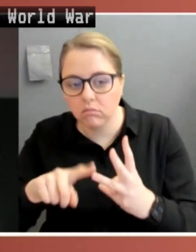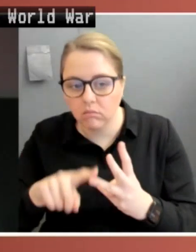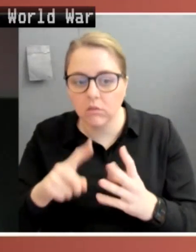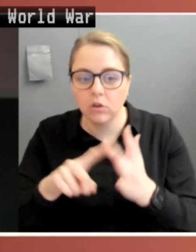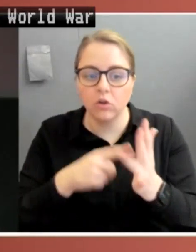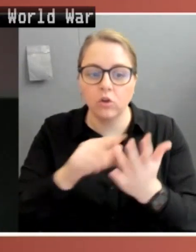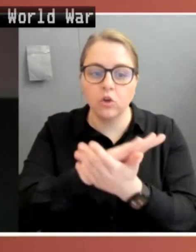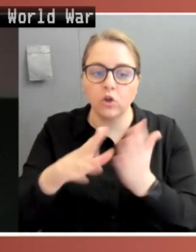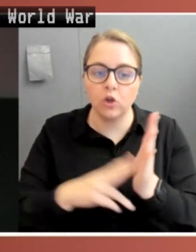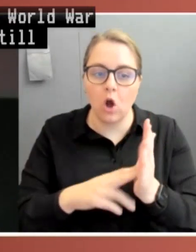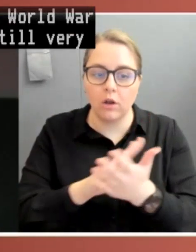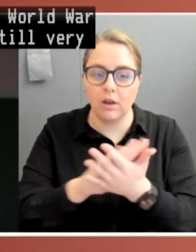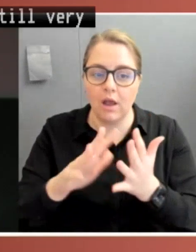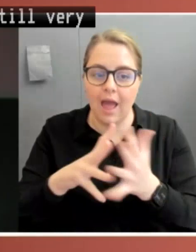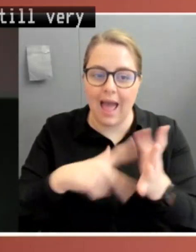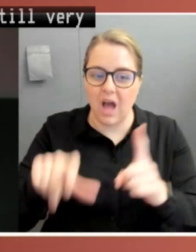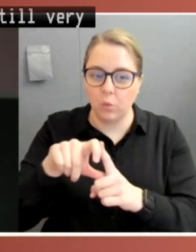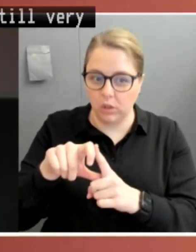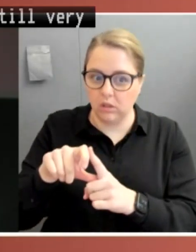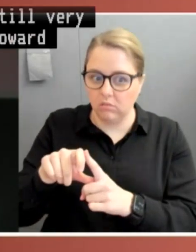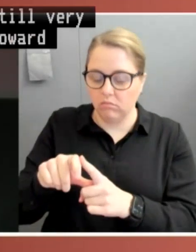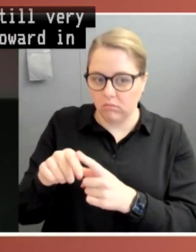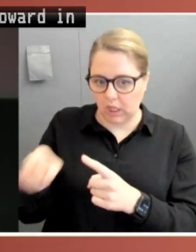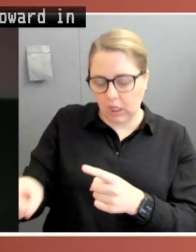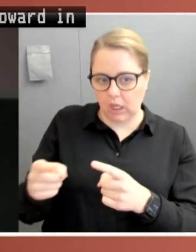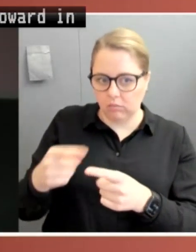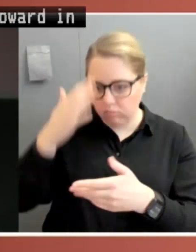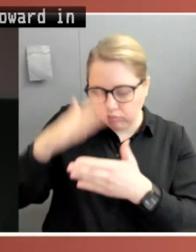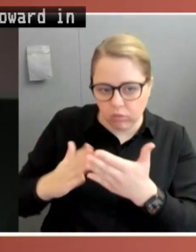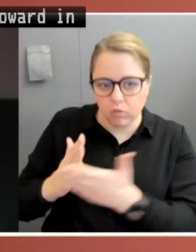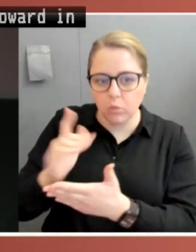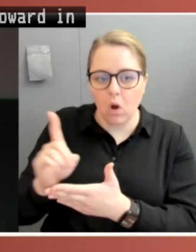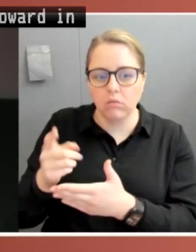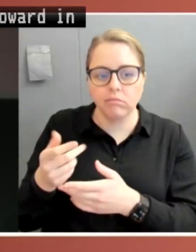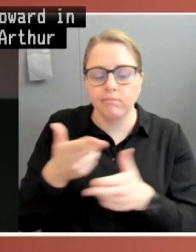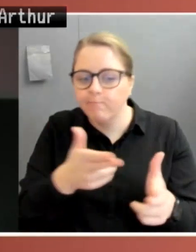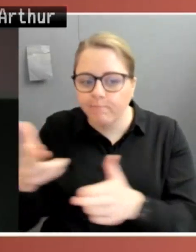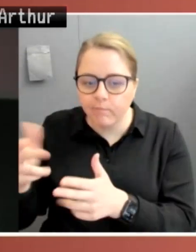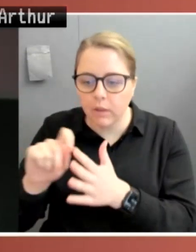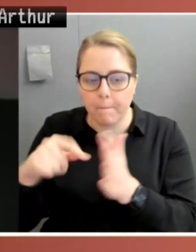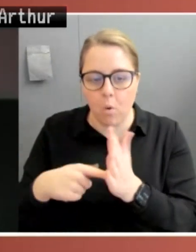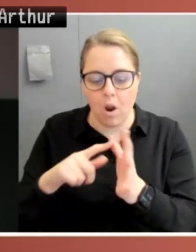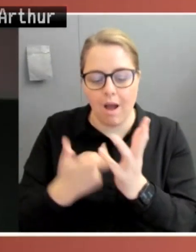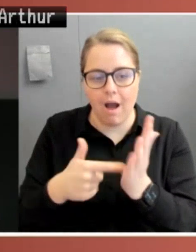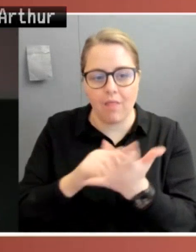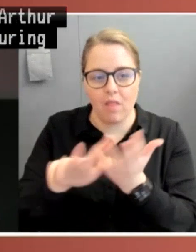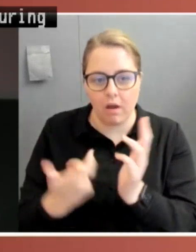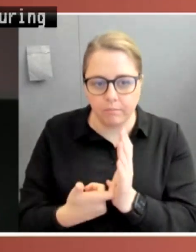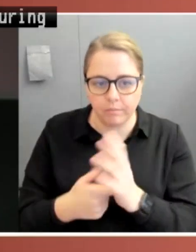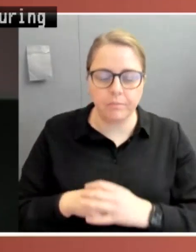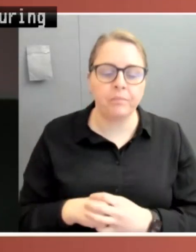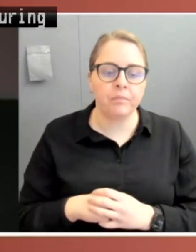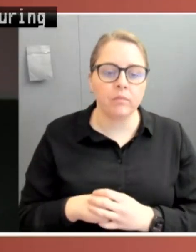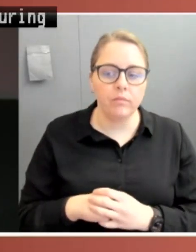in the aftermath of the Port Arthur Massacre. It's also true during these times that parliament plays a special role. And